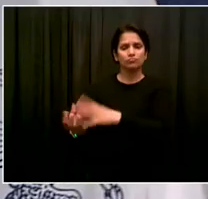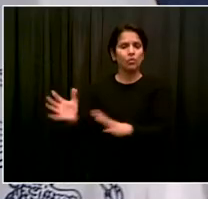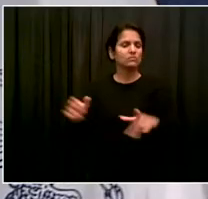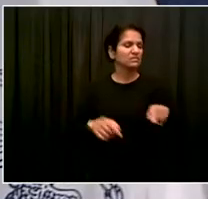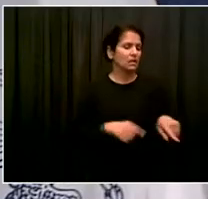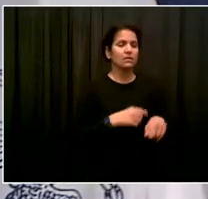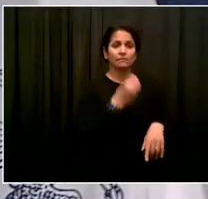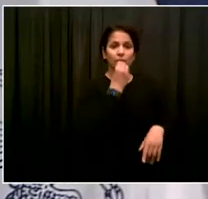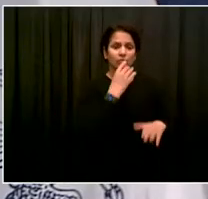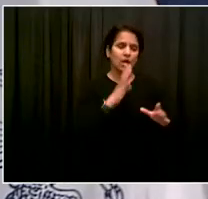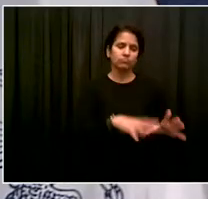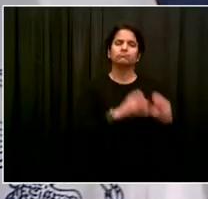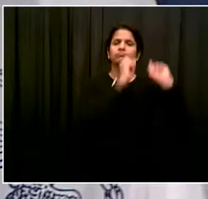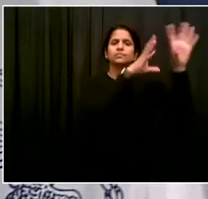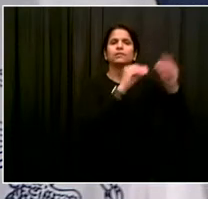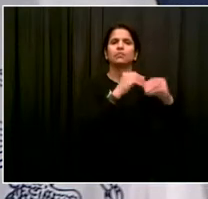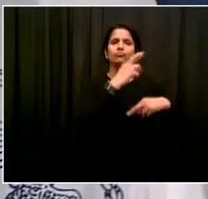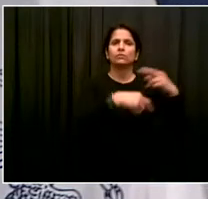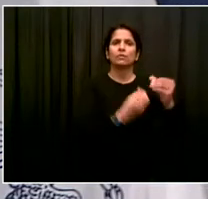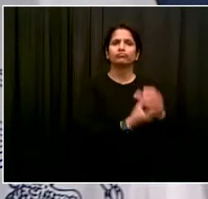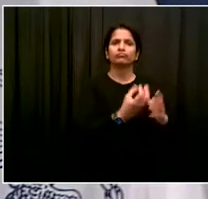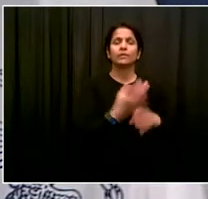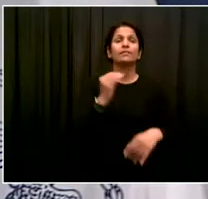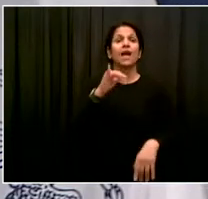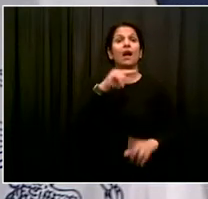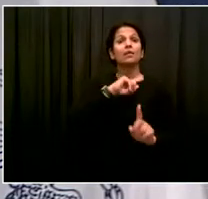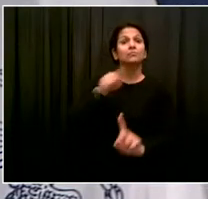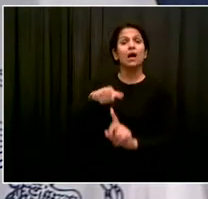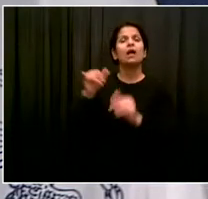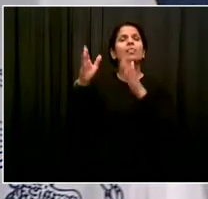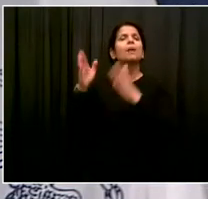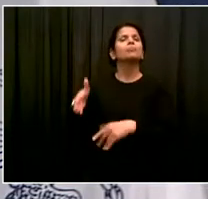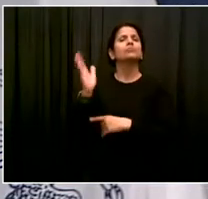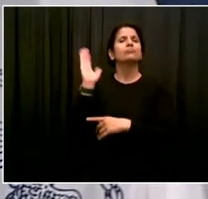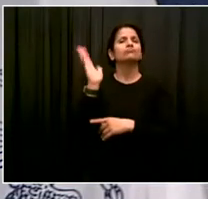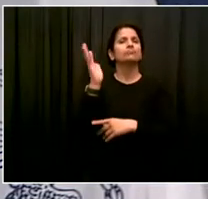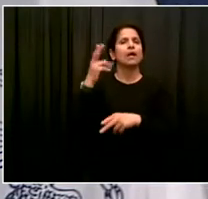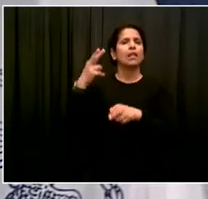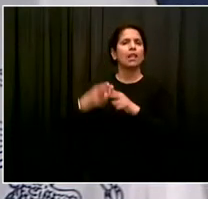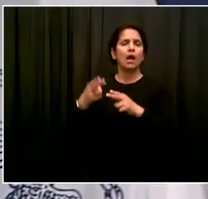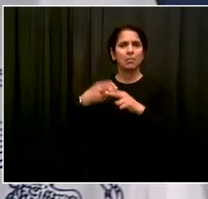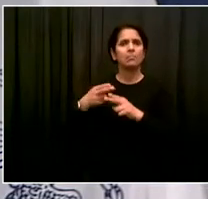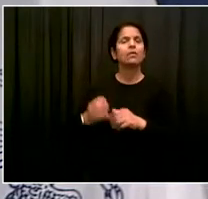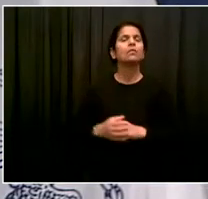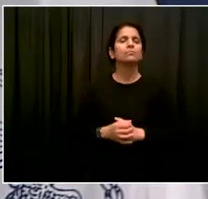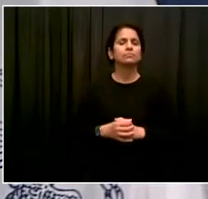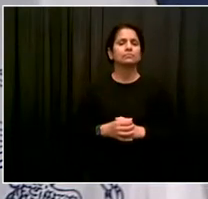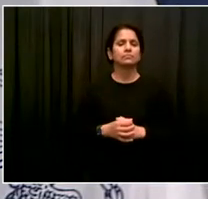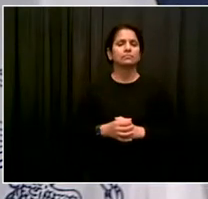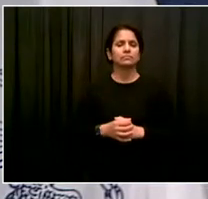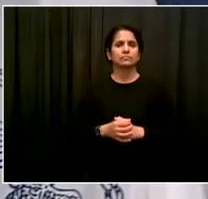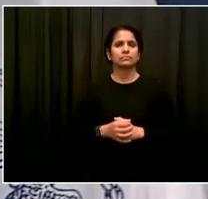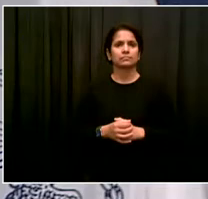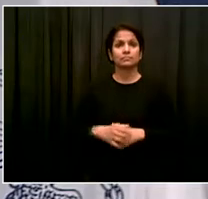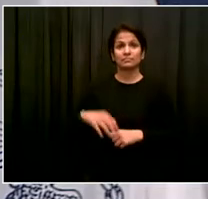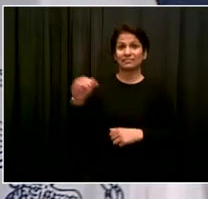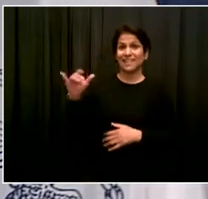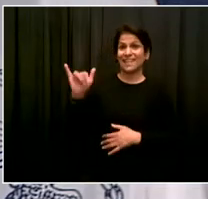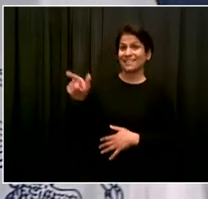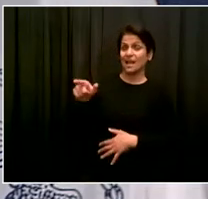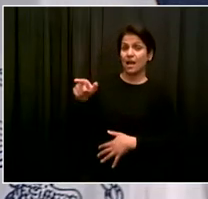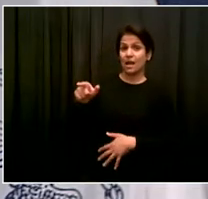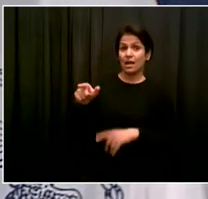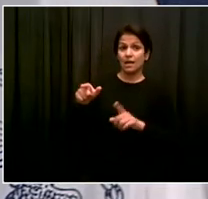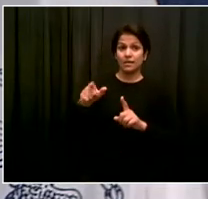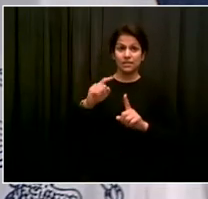the fight against climate change in so many ways. They're going to speak, but we have another special guest speaker who wanted to say something